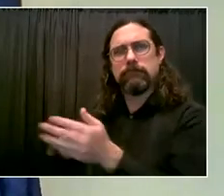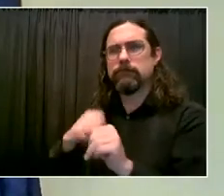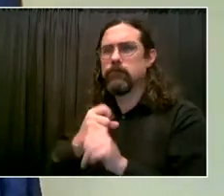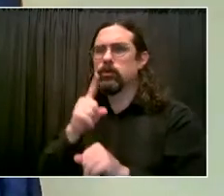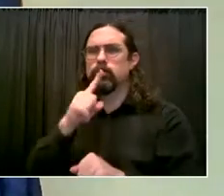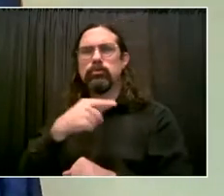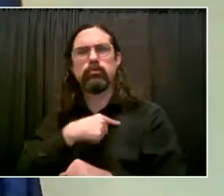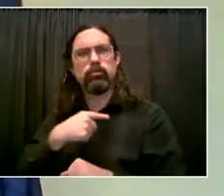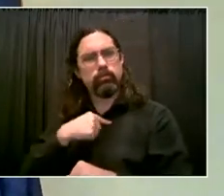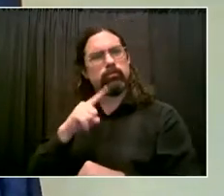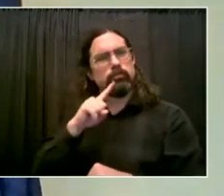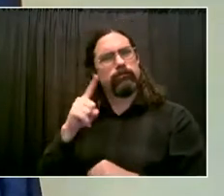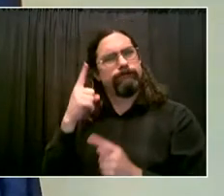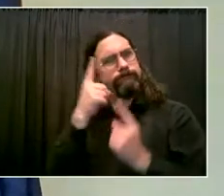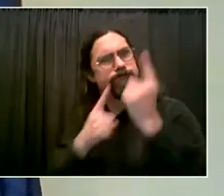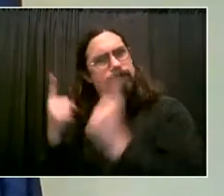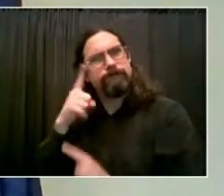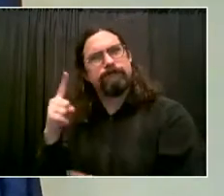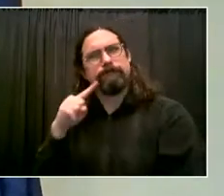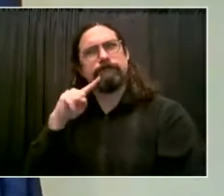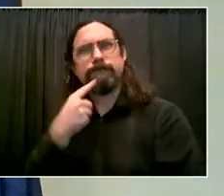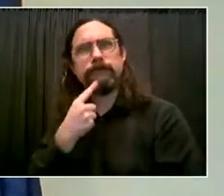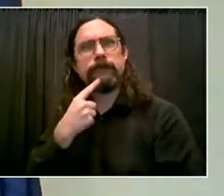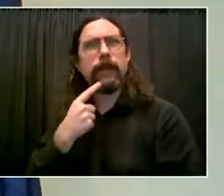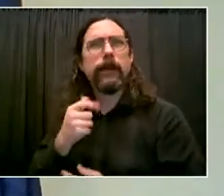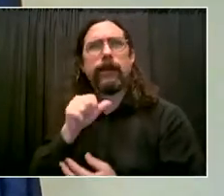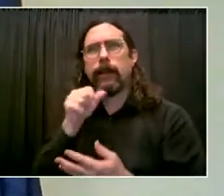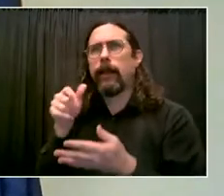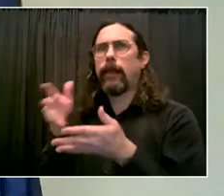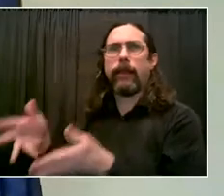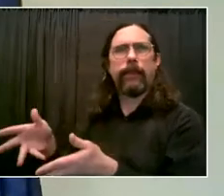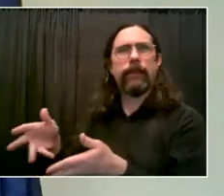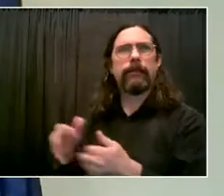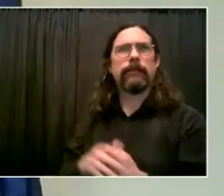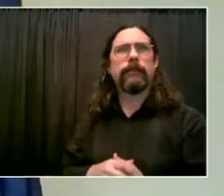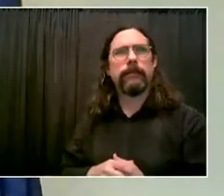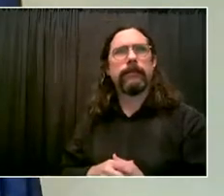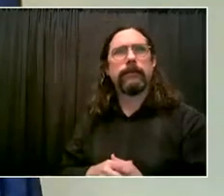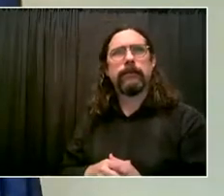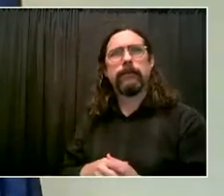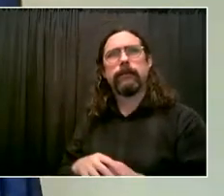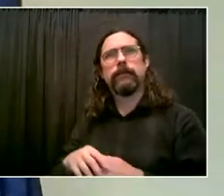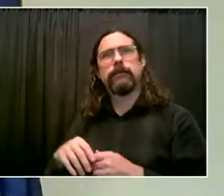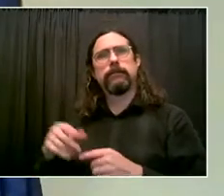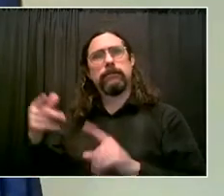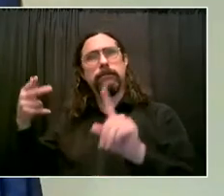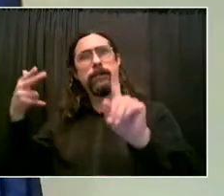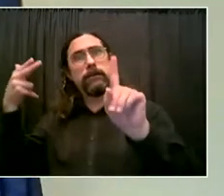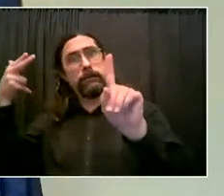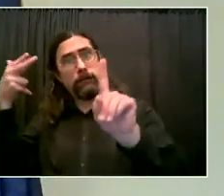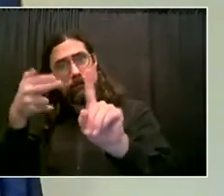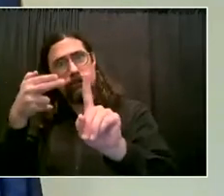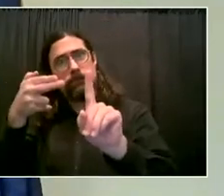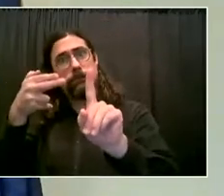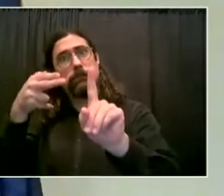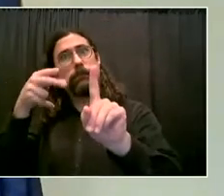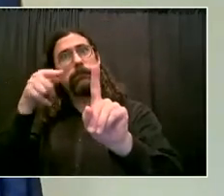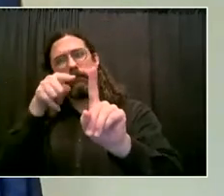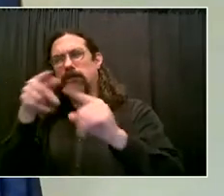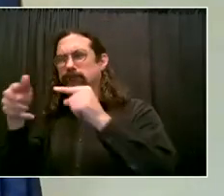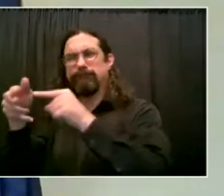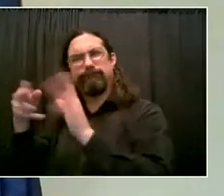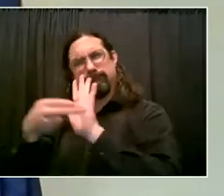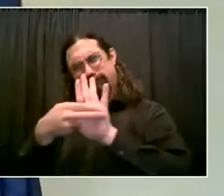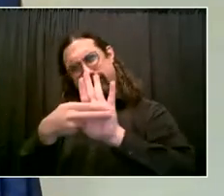of work. We're working with NYPD, the gang division, the gun suppression division, with the federal authorities to